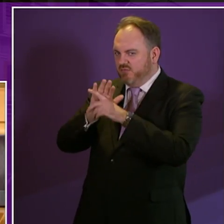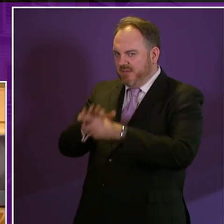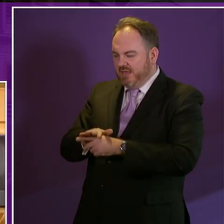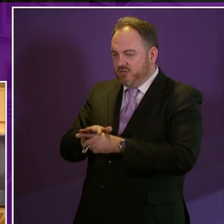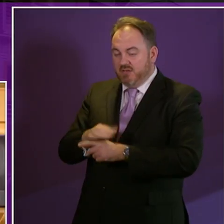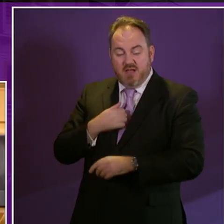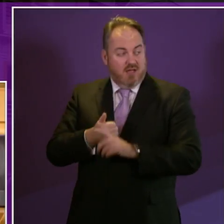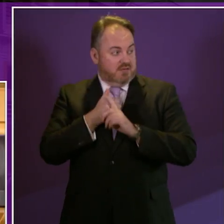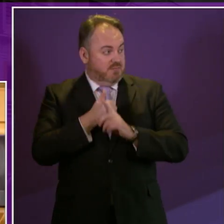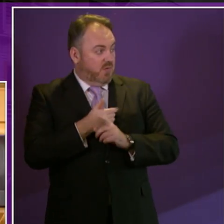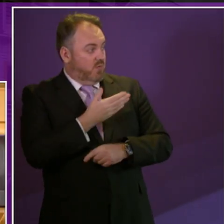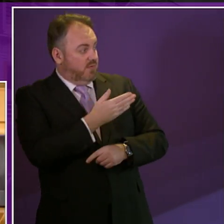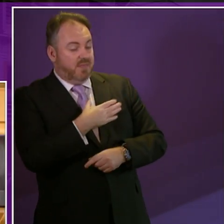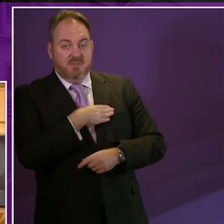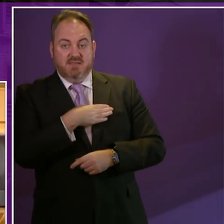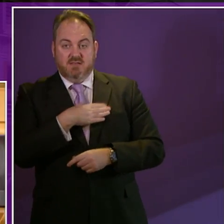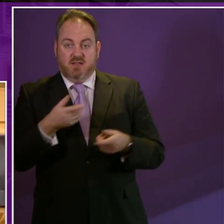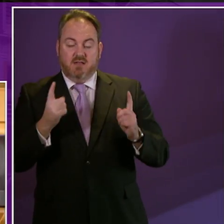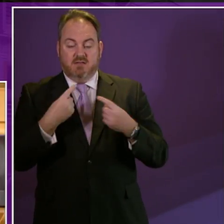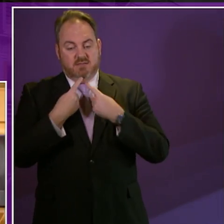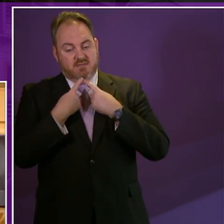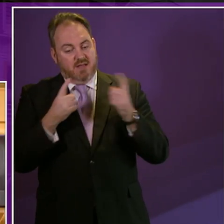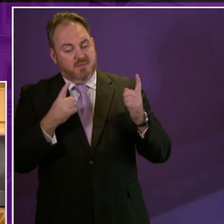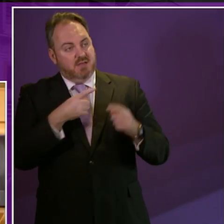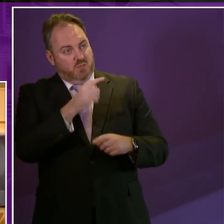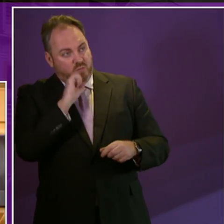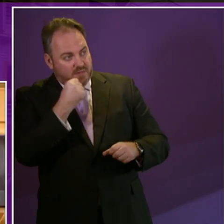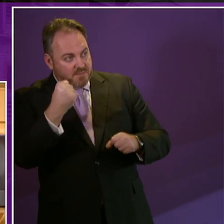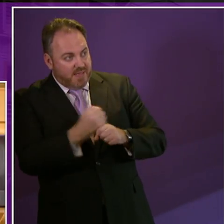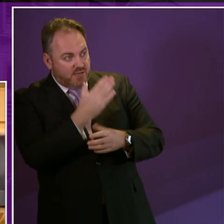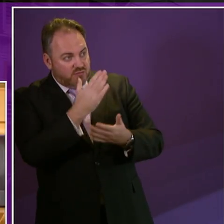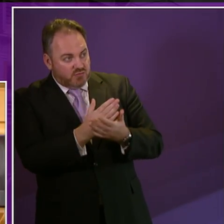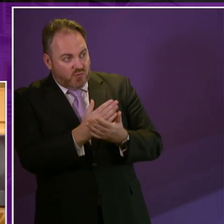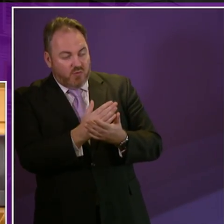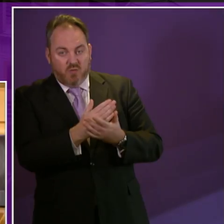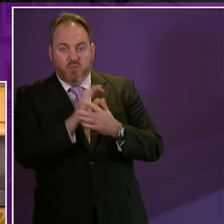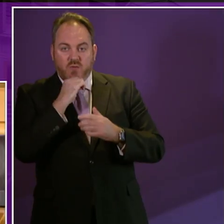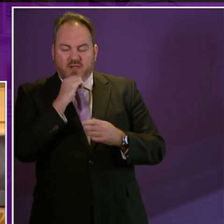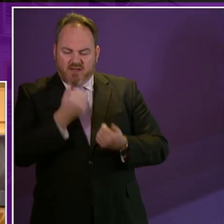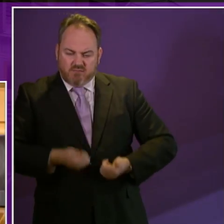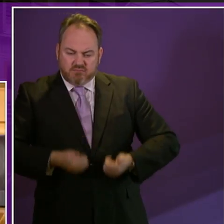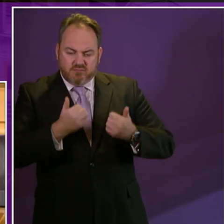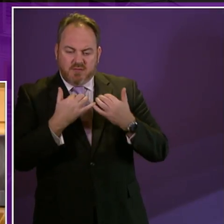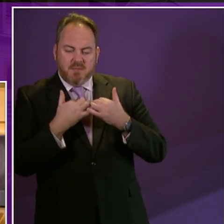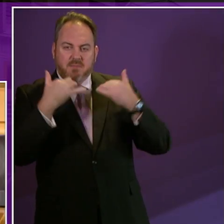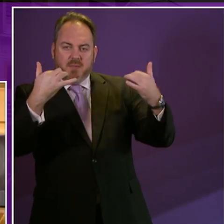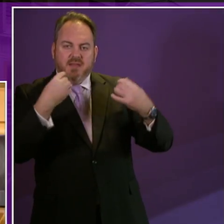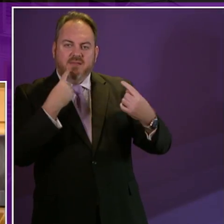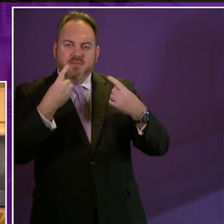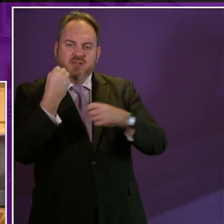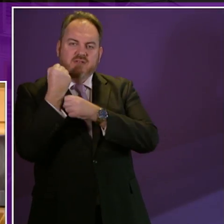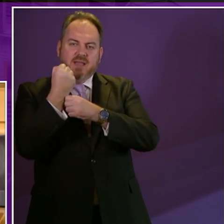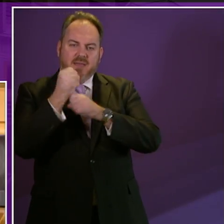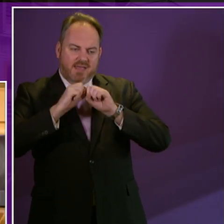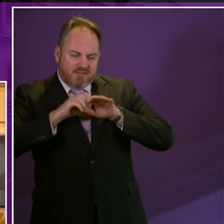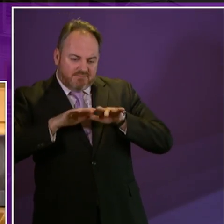minister's statement today that she will ensure that there is a public information campaign conducted by